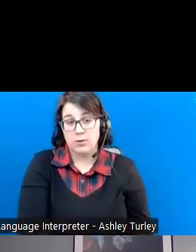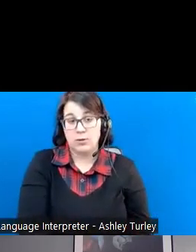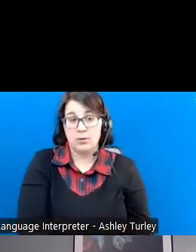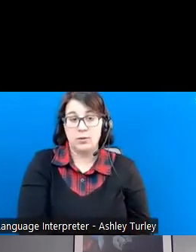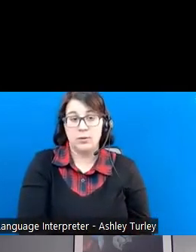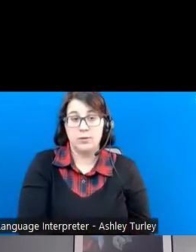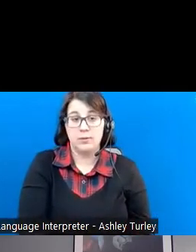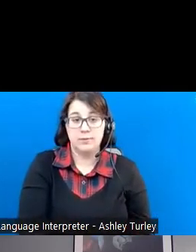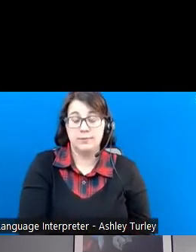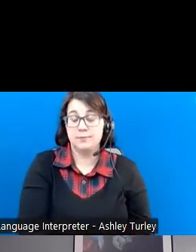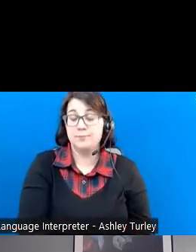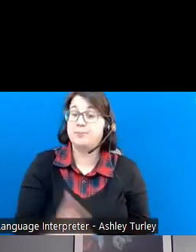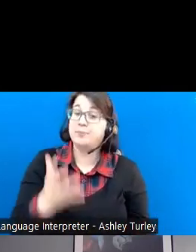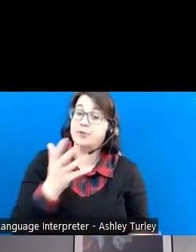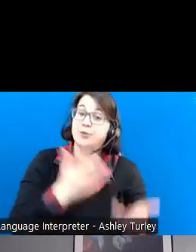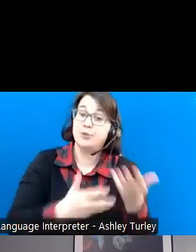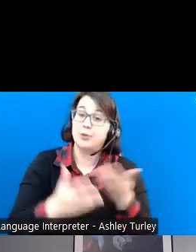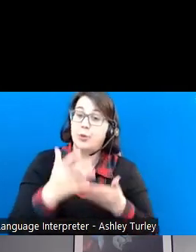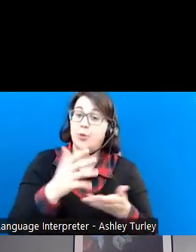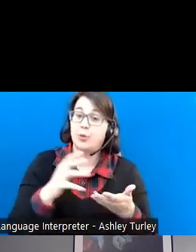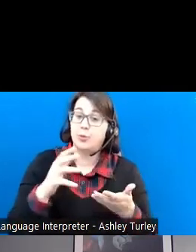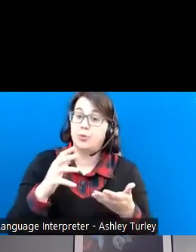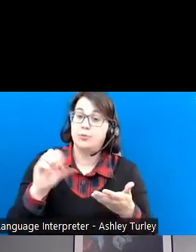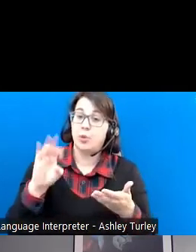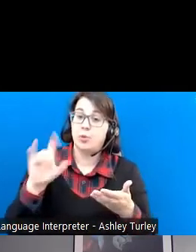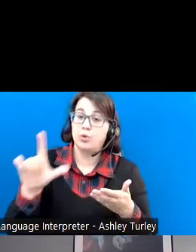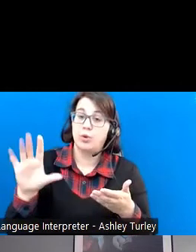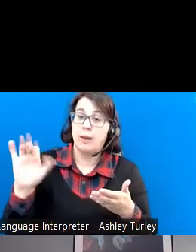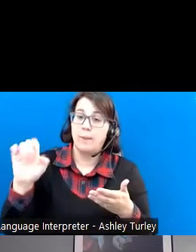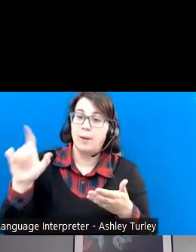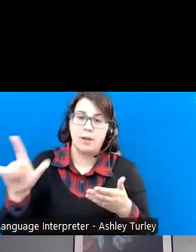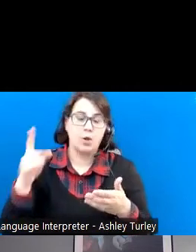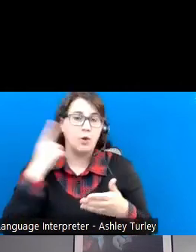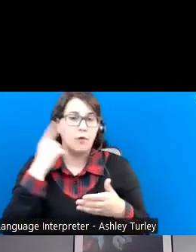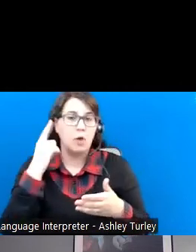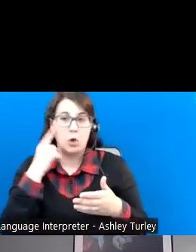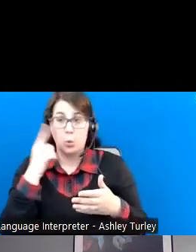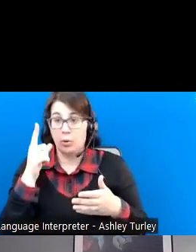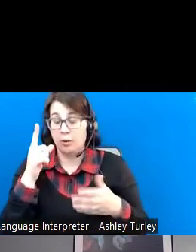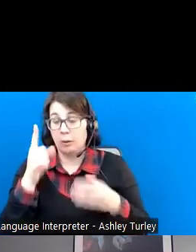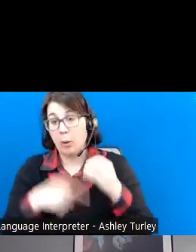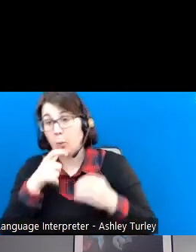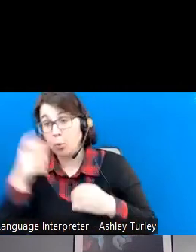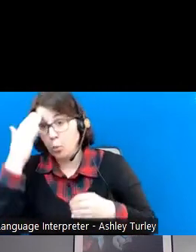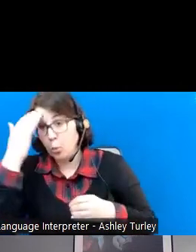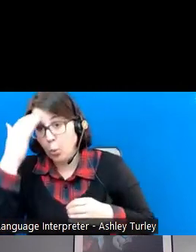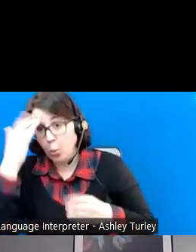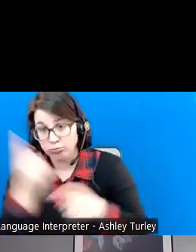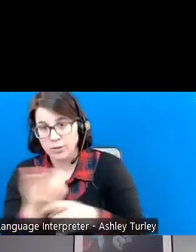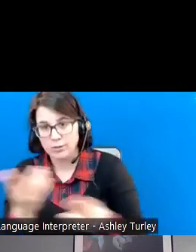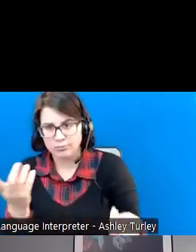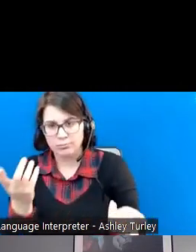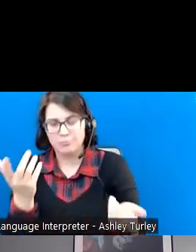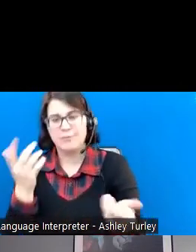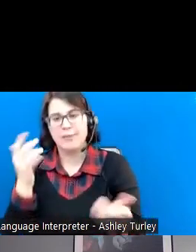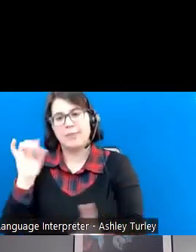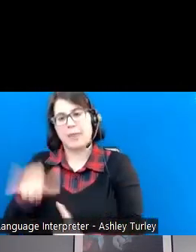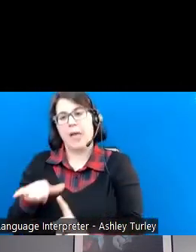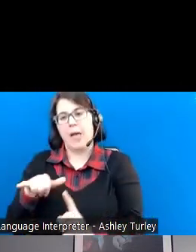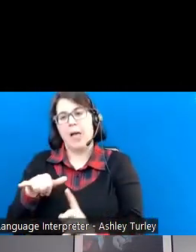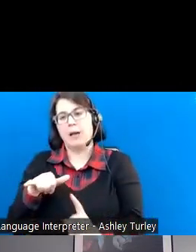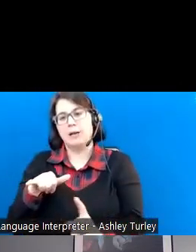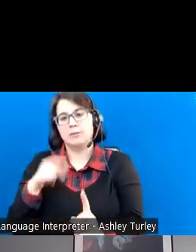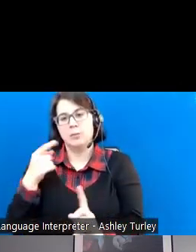Social capital we have listed here, everyone's heard the cliche, it's about who you know, right? And this is kind of what this encapsulates here